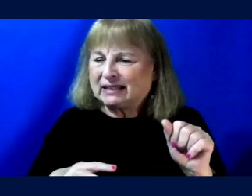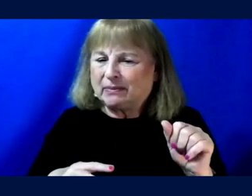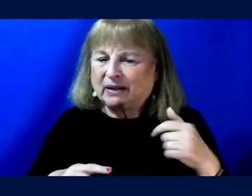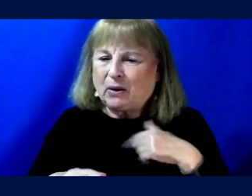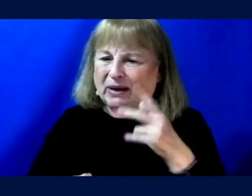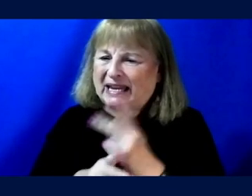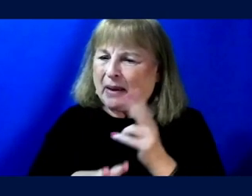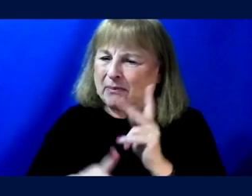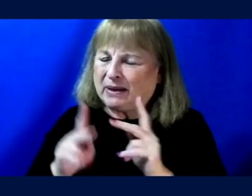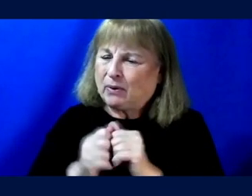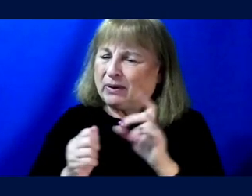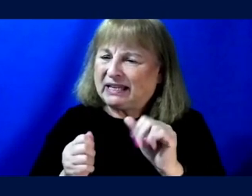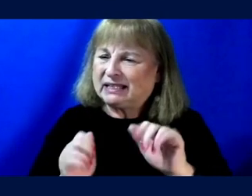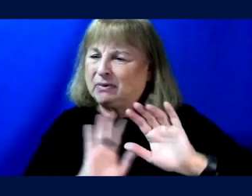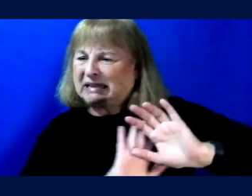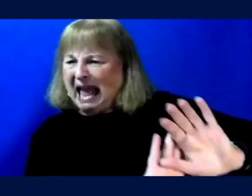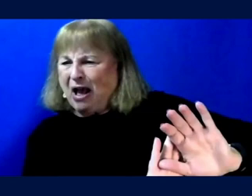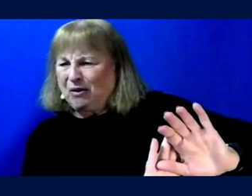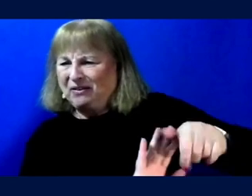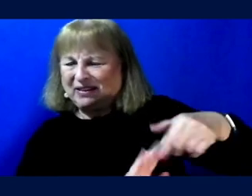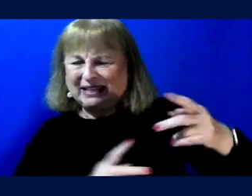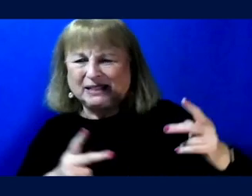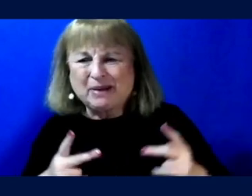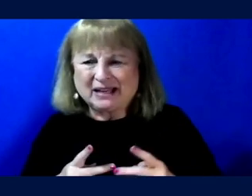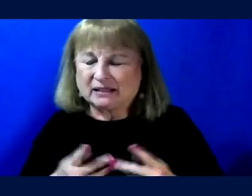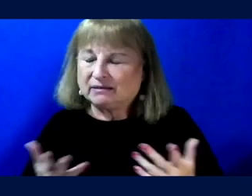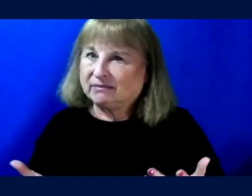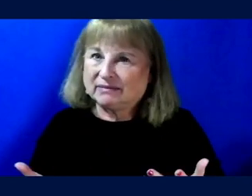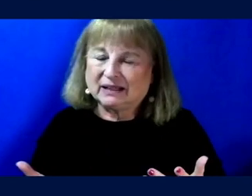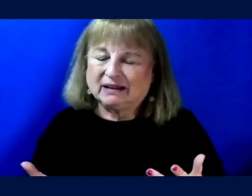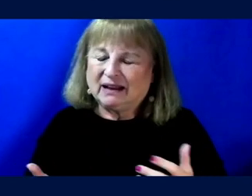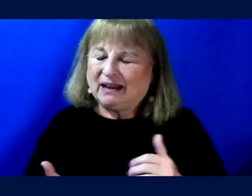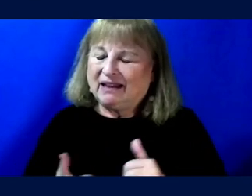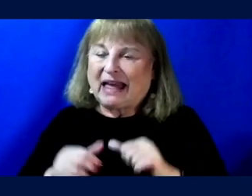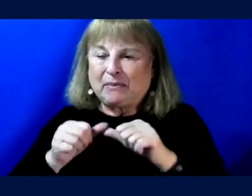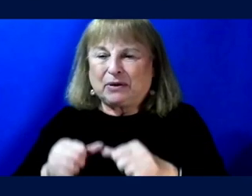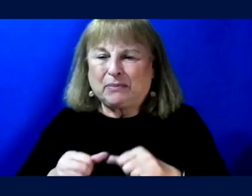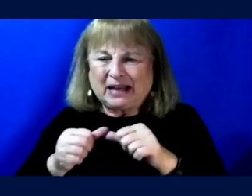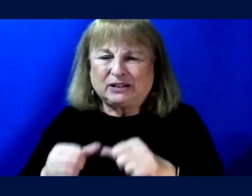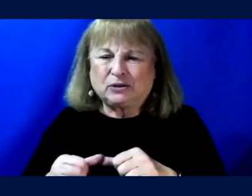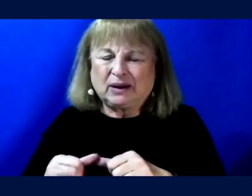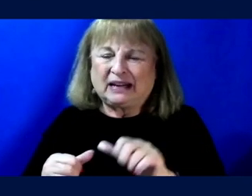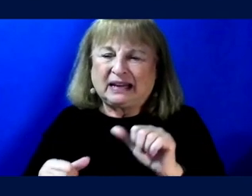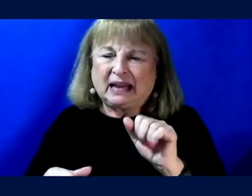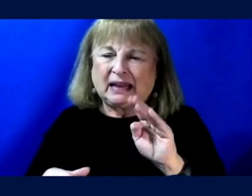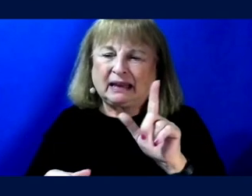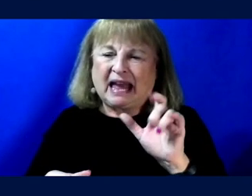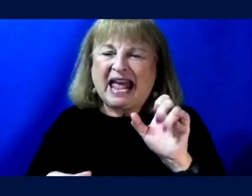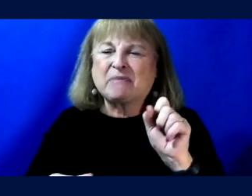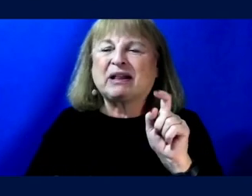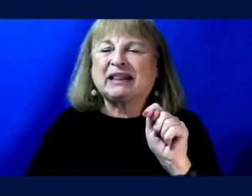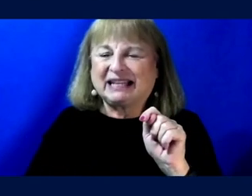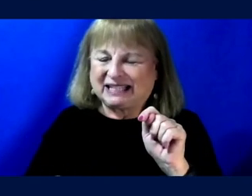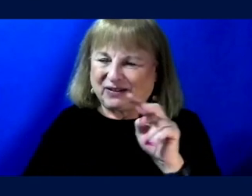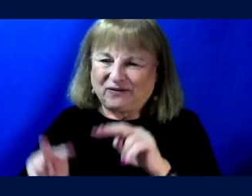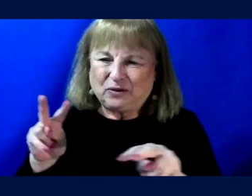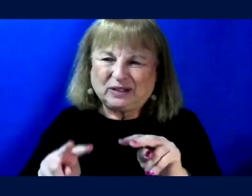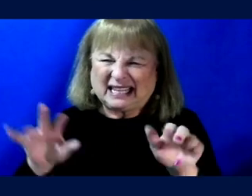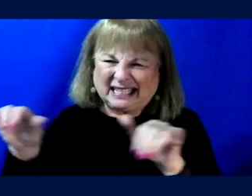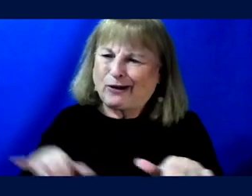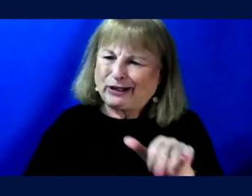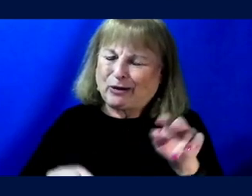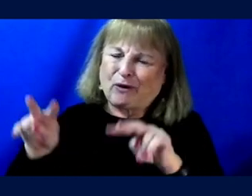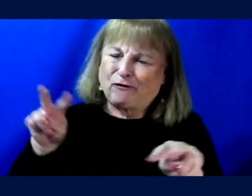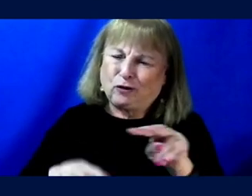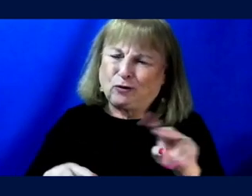people with disabilities out of these spaces, that is just perpetuating ableist views, uh, stereotypical views of disability.